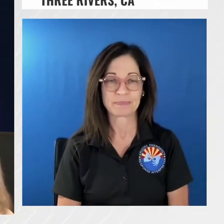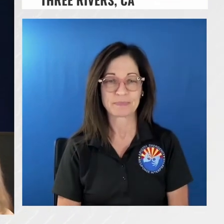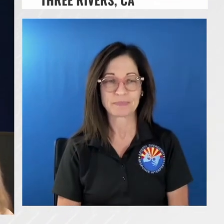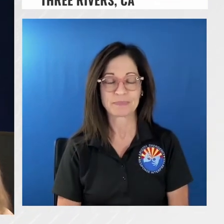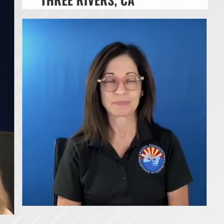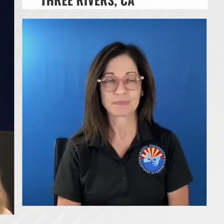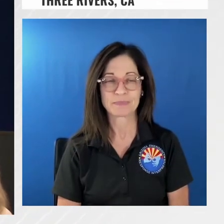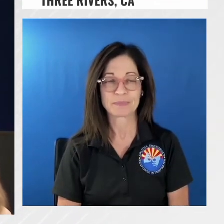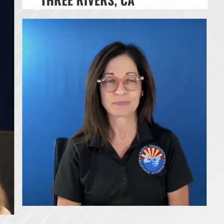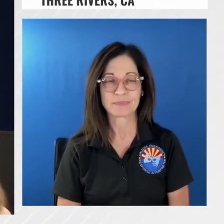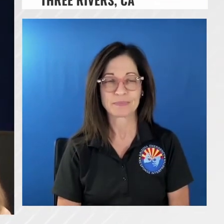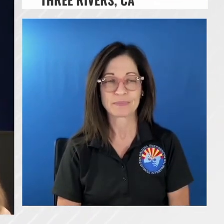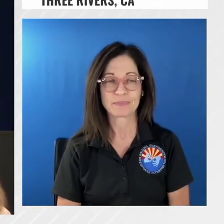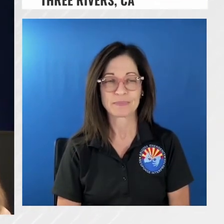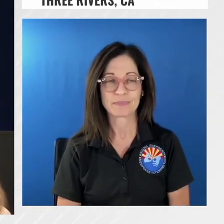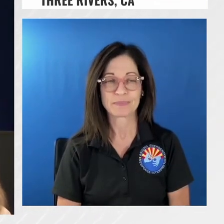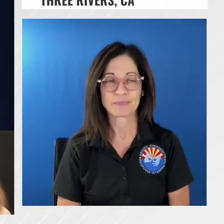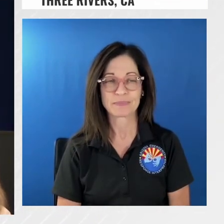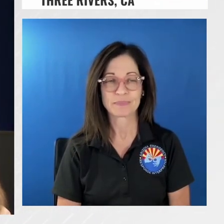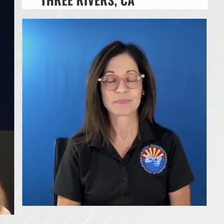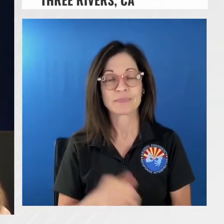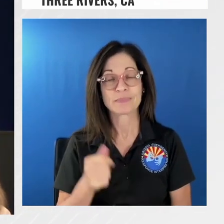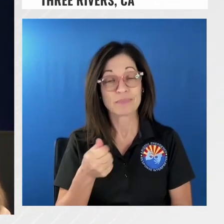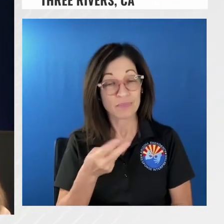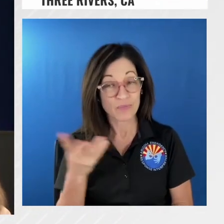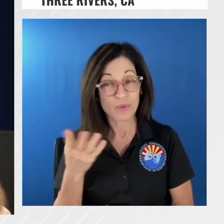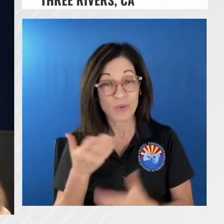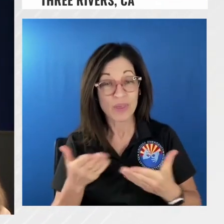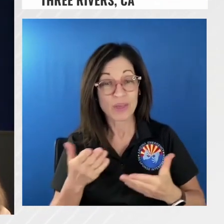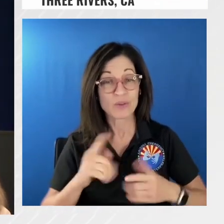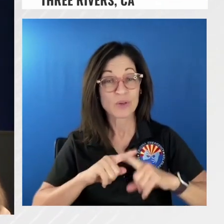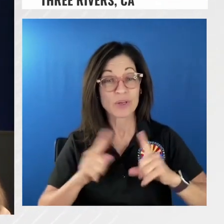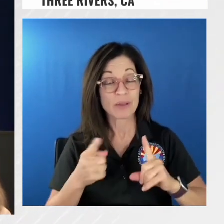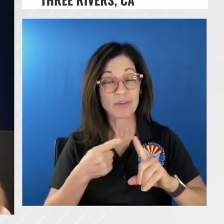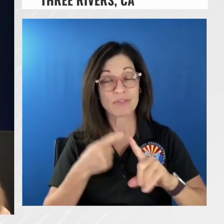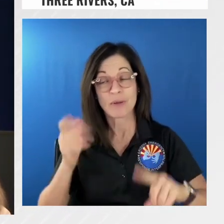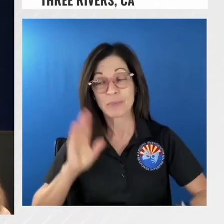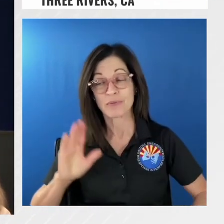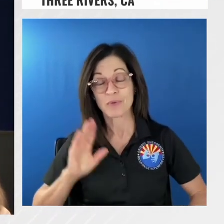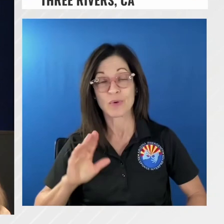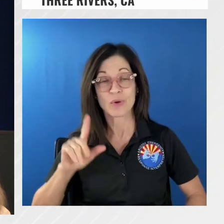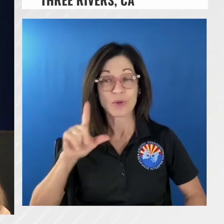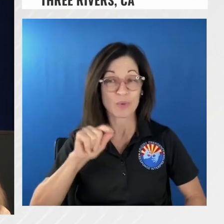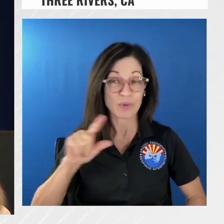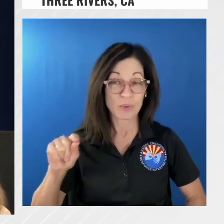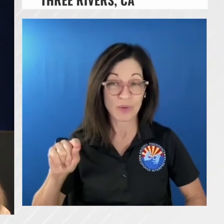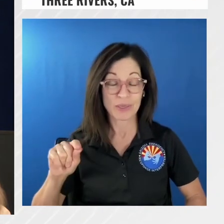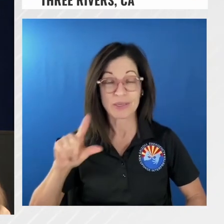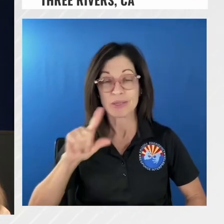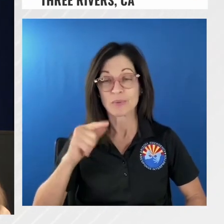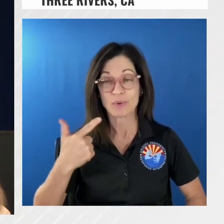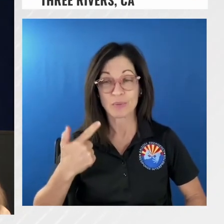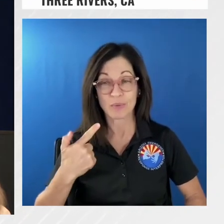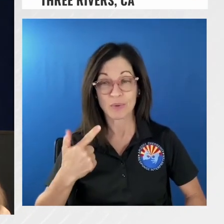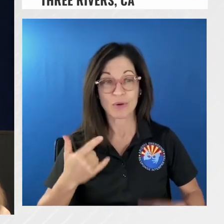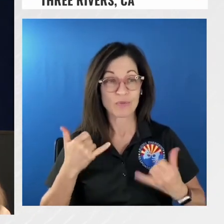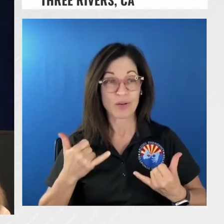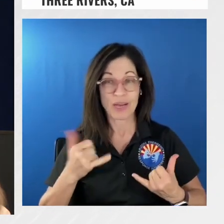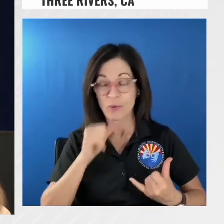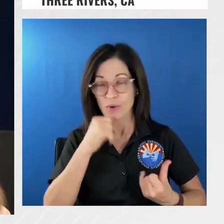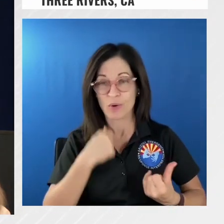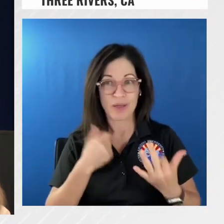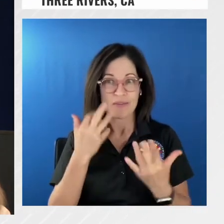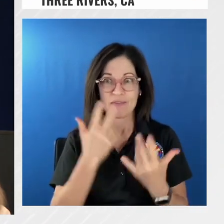things are different from experiences from 2020 2021 number one we don't have a fire looming over the community